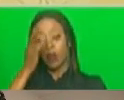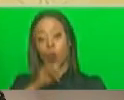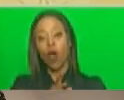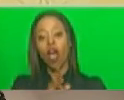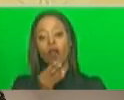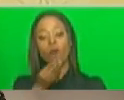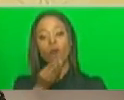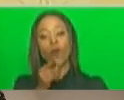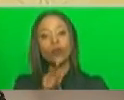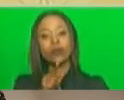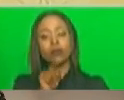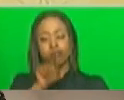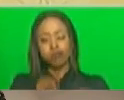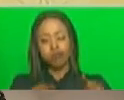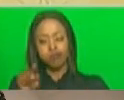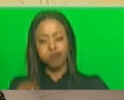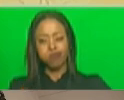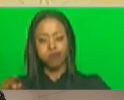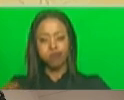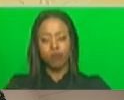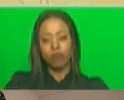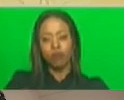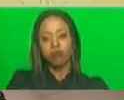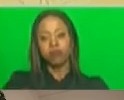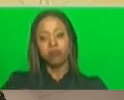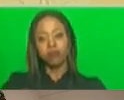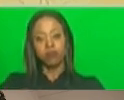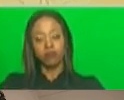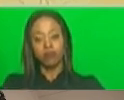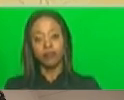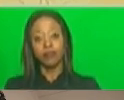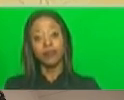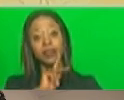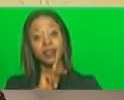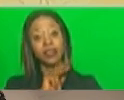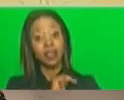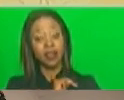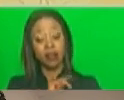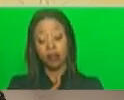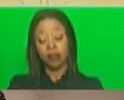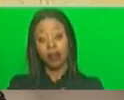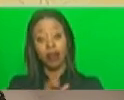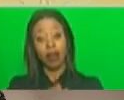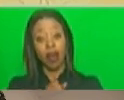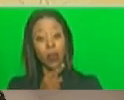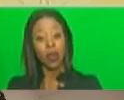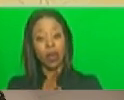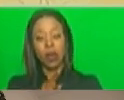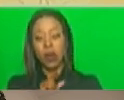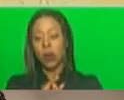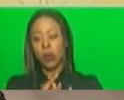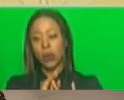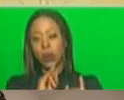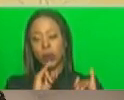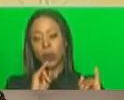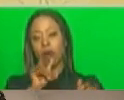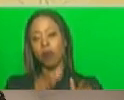provinces Houting and KwaZulu-Natal have been the most affected